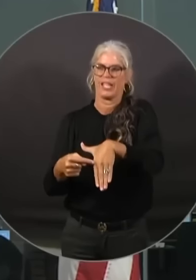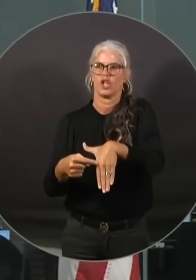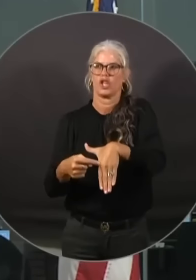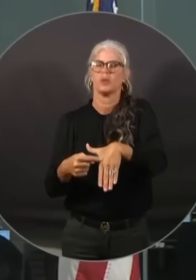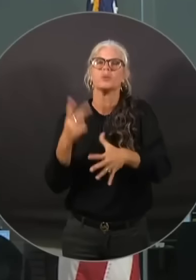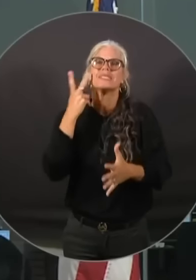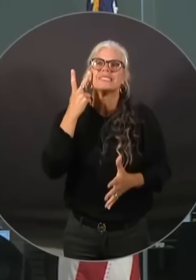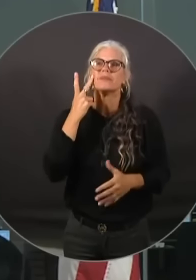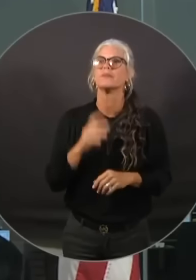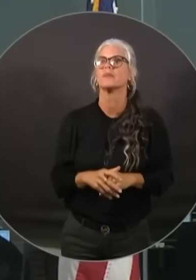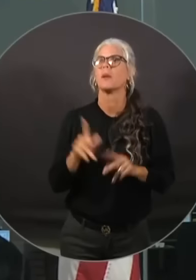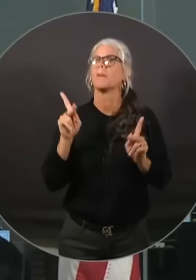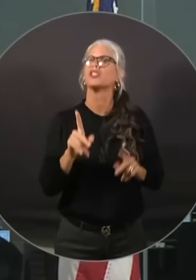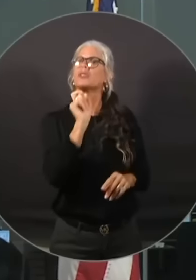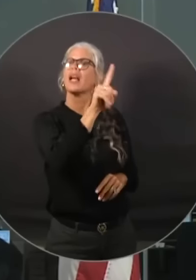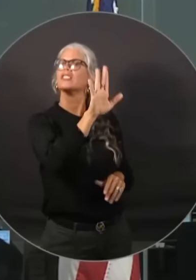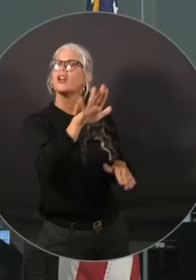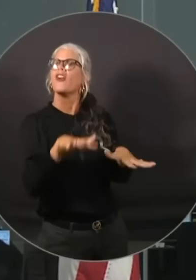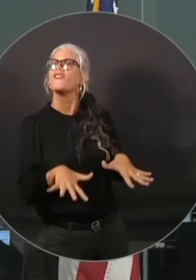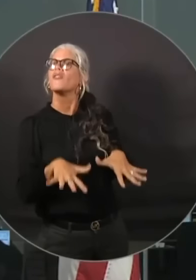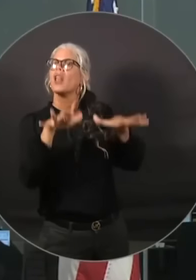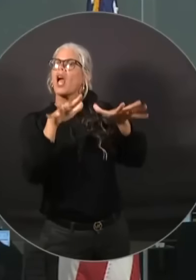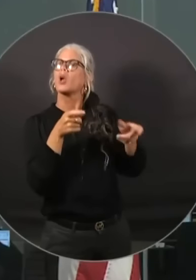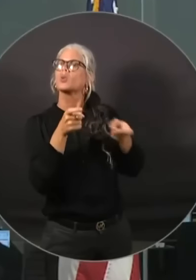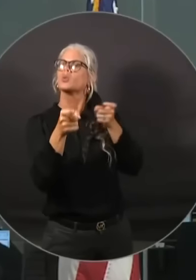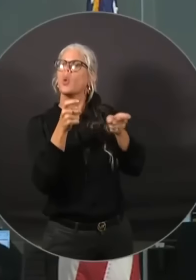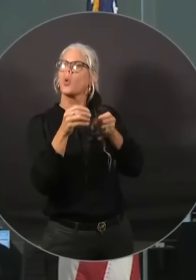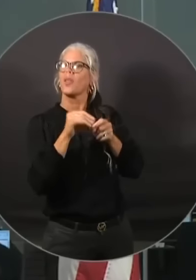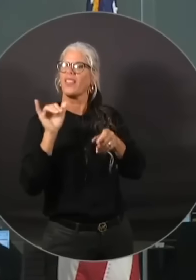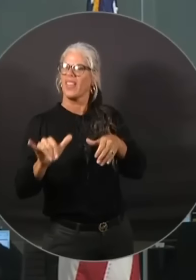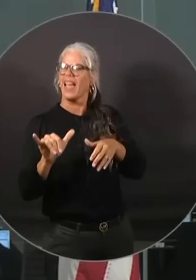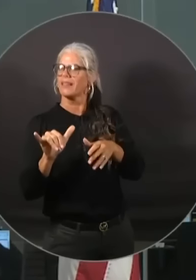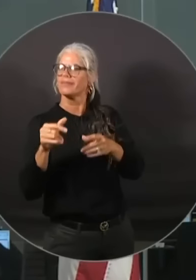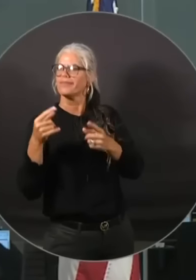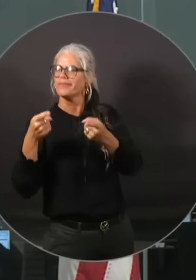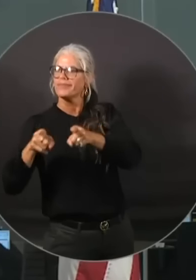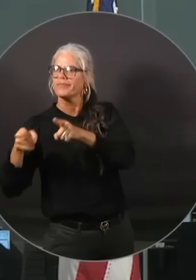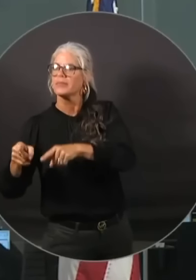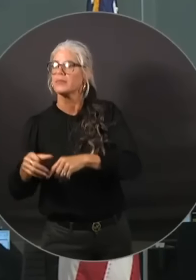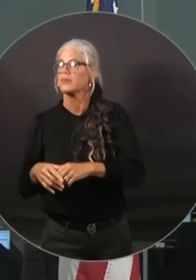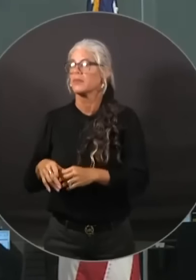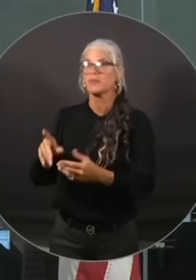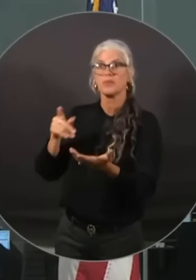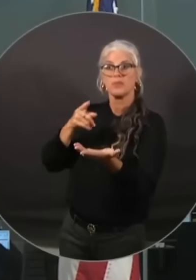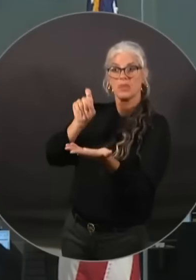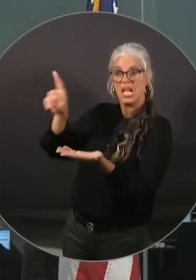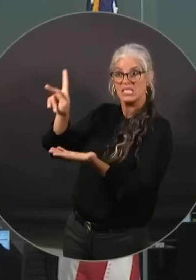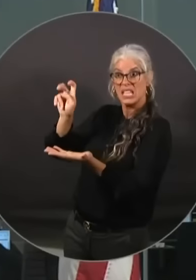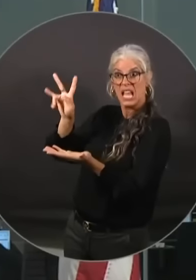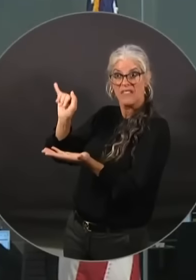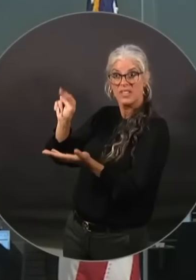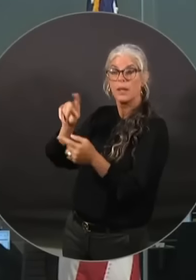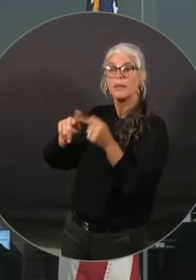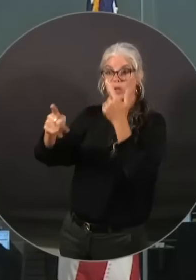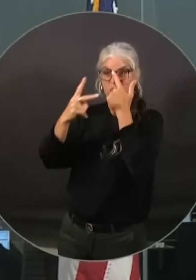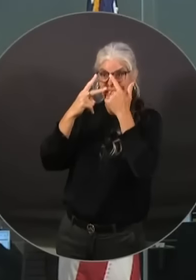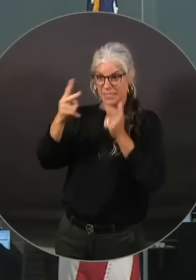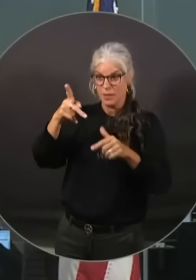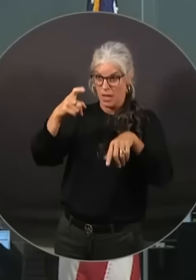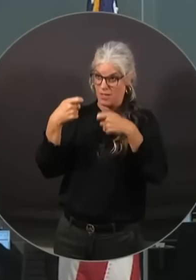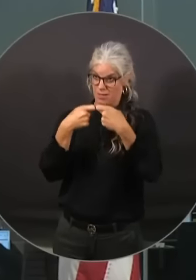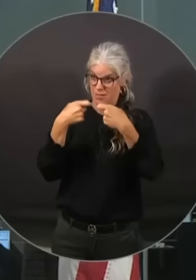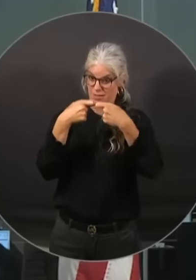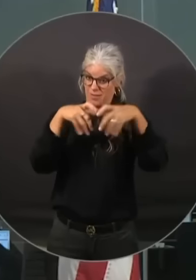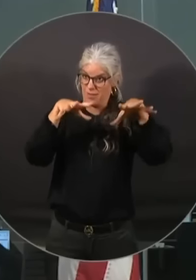control around the power substations followed up so far well i'll let kevin if he wants to say uh but if you look at the power outage numbers